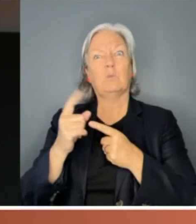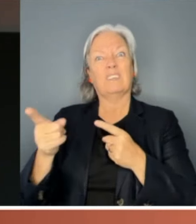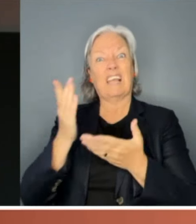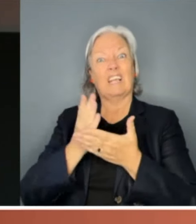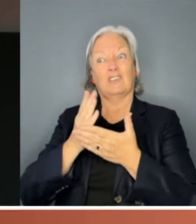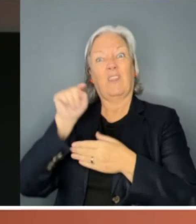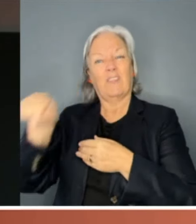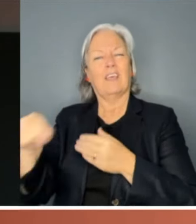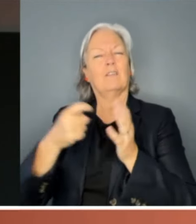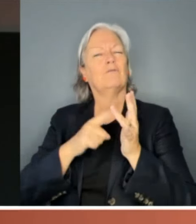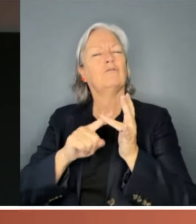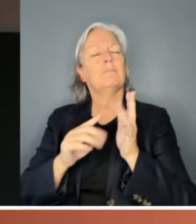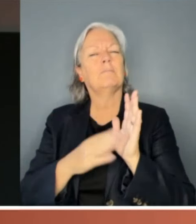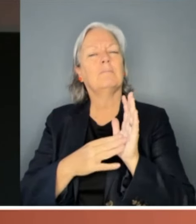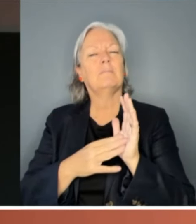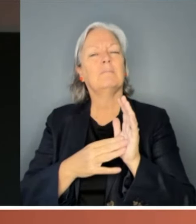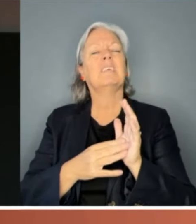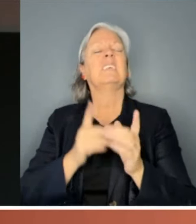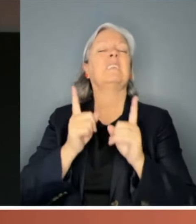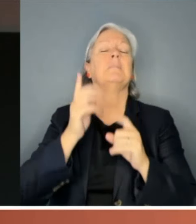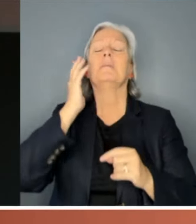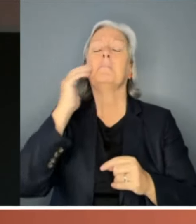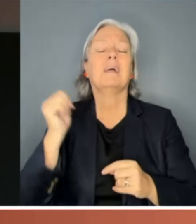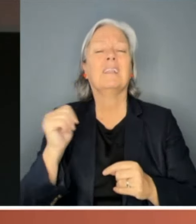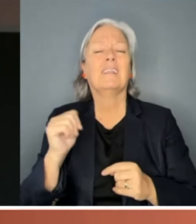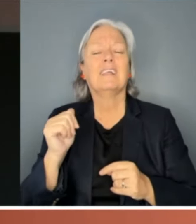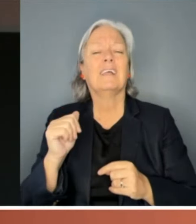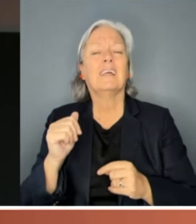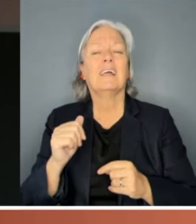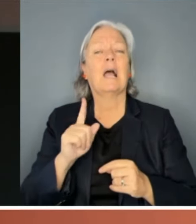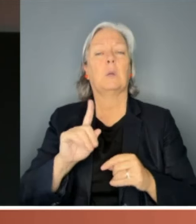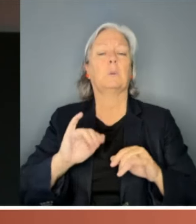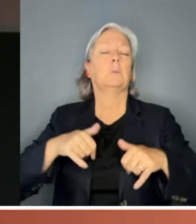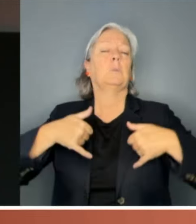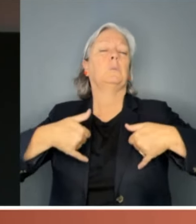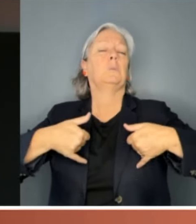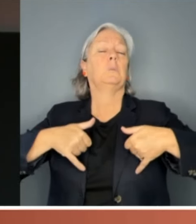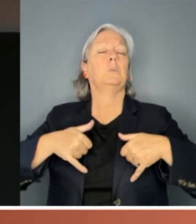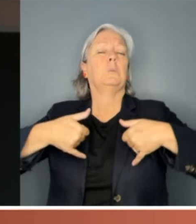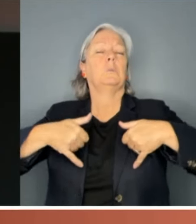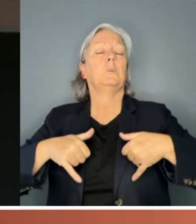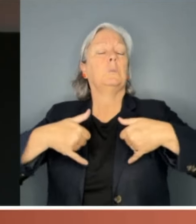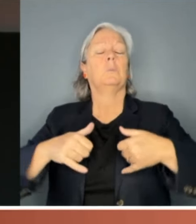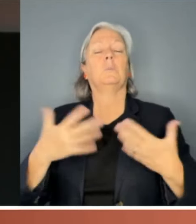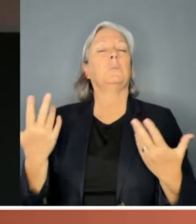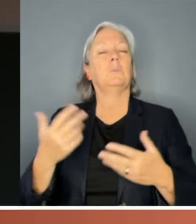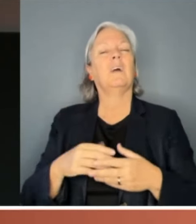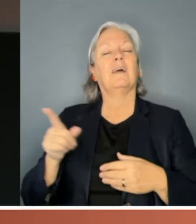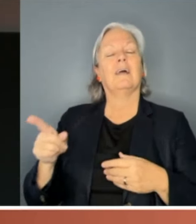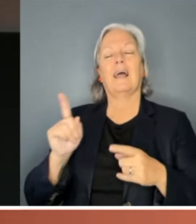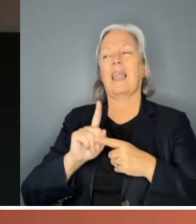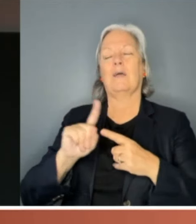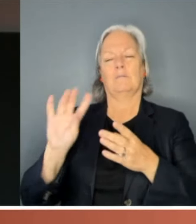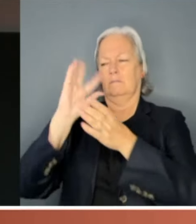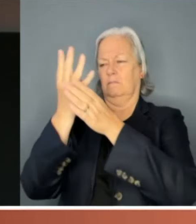Sometimes it doesn't matter how high the heels, a woman is so easily rendered invisible in Australian politics.